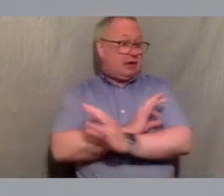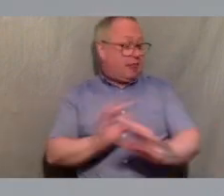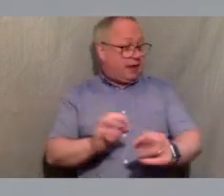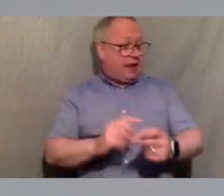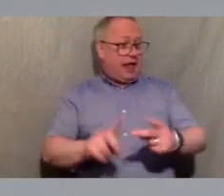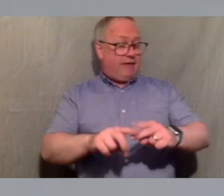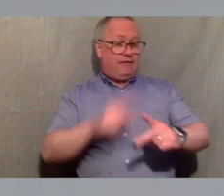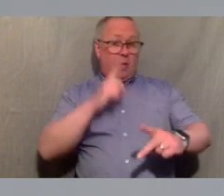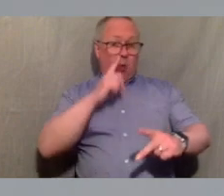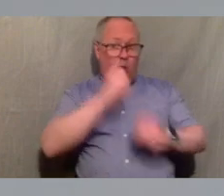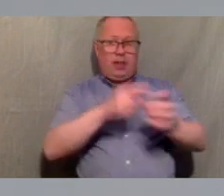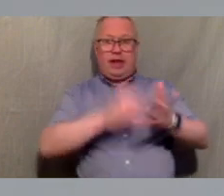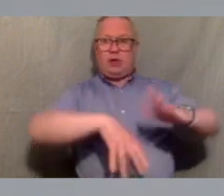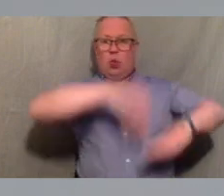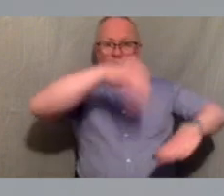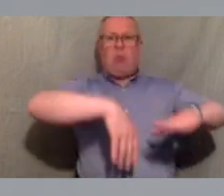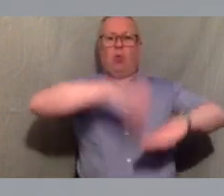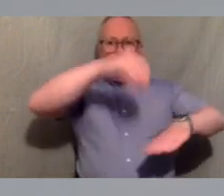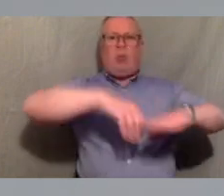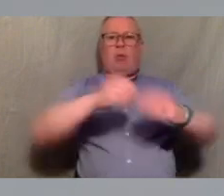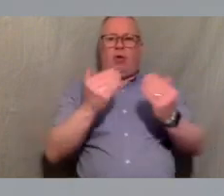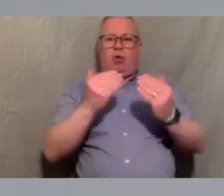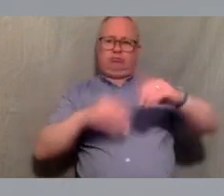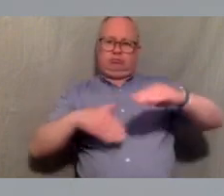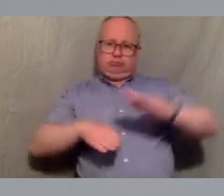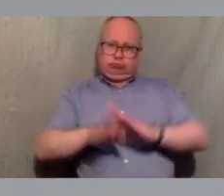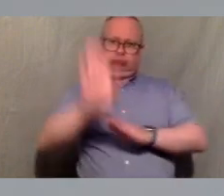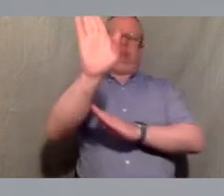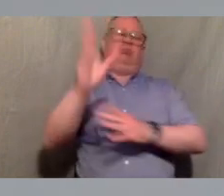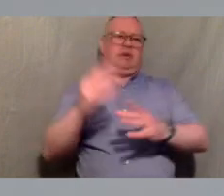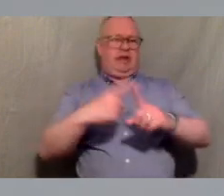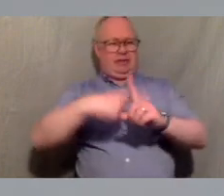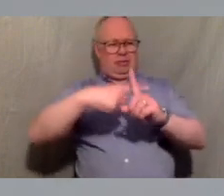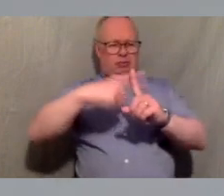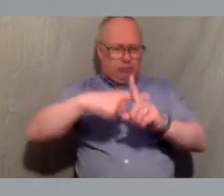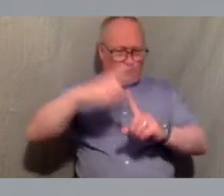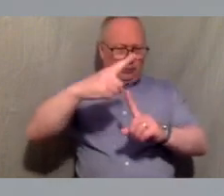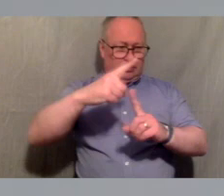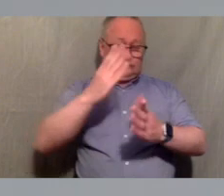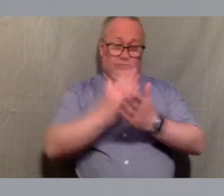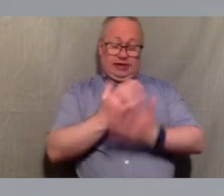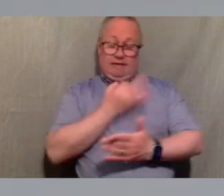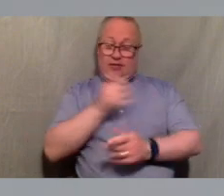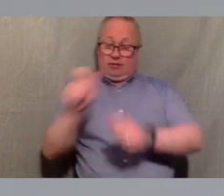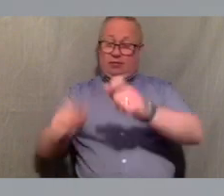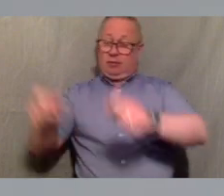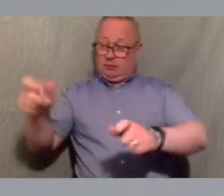dioxide in the atmosphere which is powering global heating and ultimately is violence towards vulnerable people worldwide